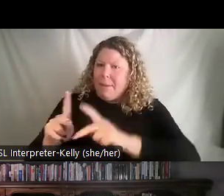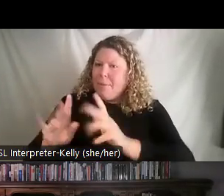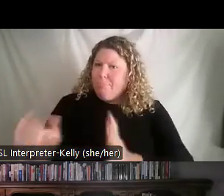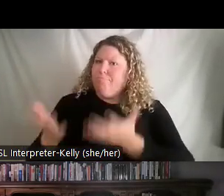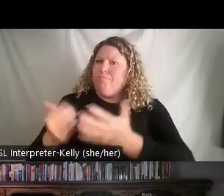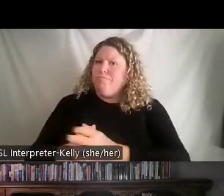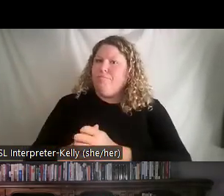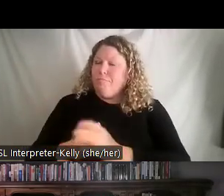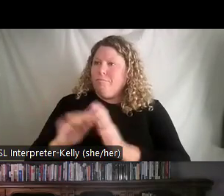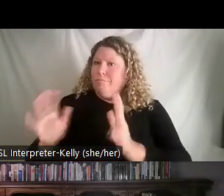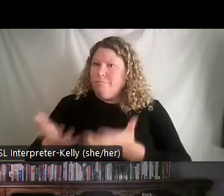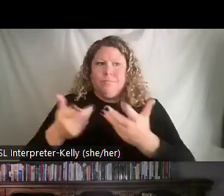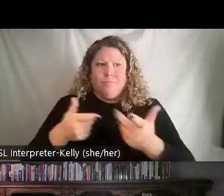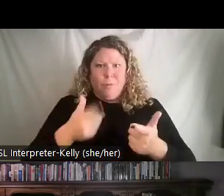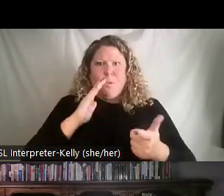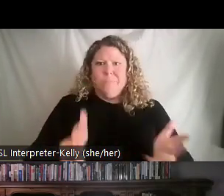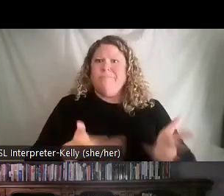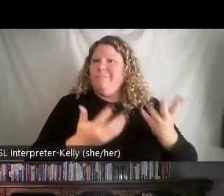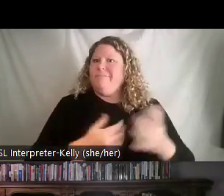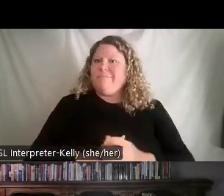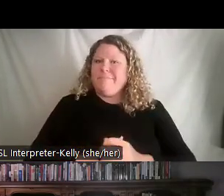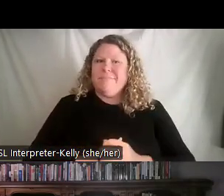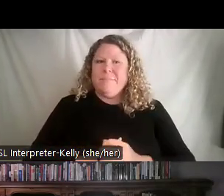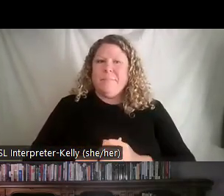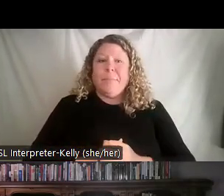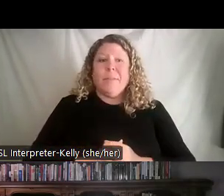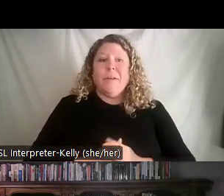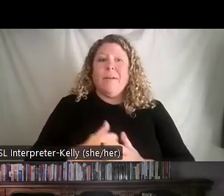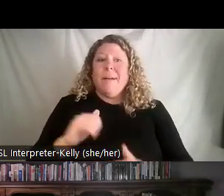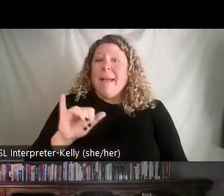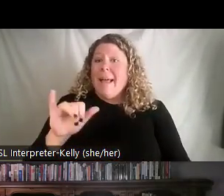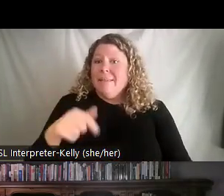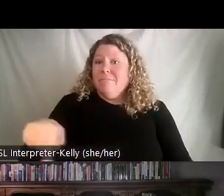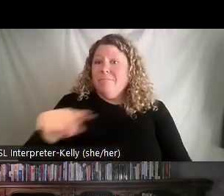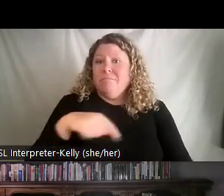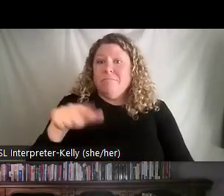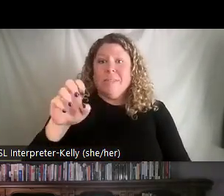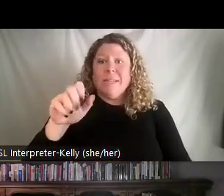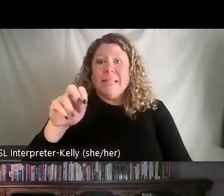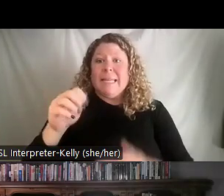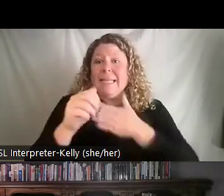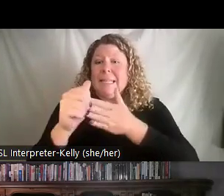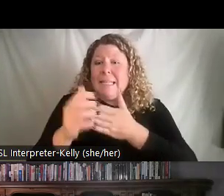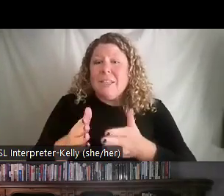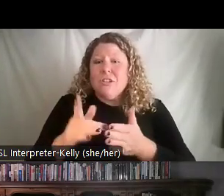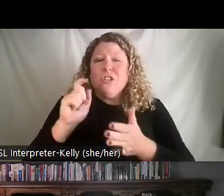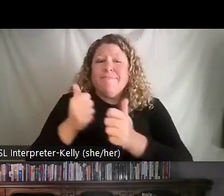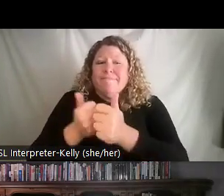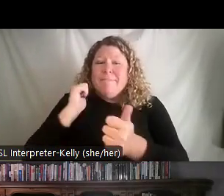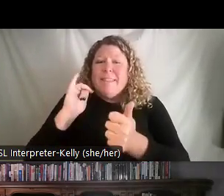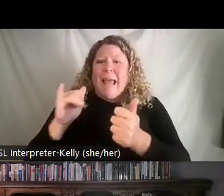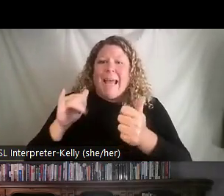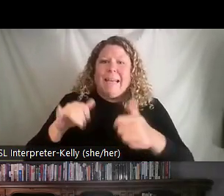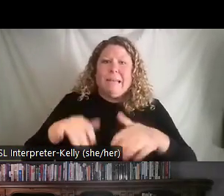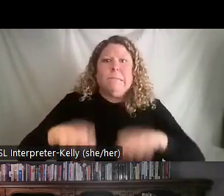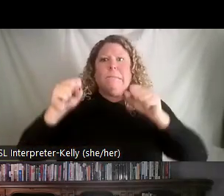what we want to do as lean leaders is really move away from this traditional command and control style leadership that we've